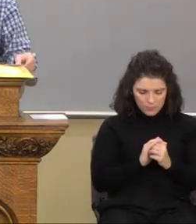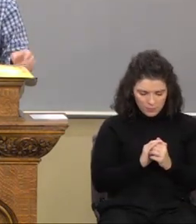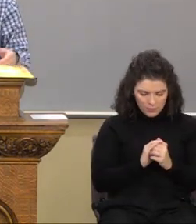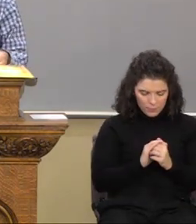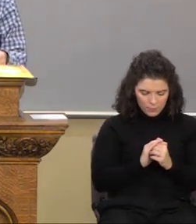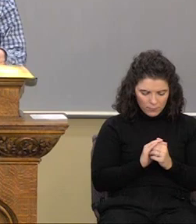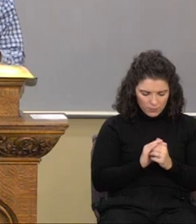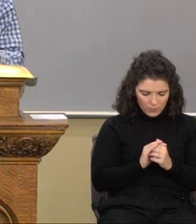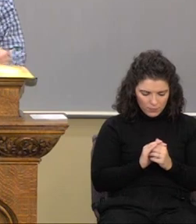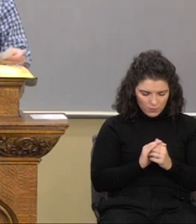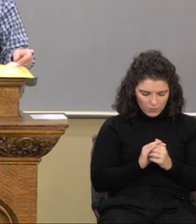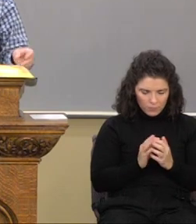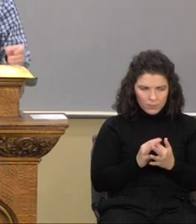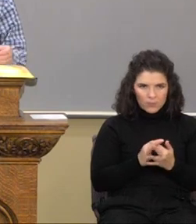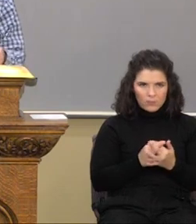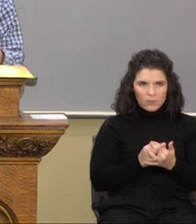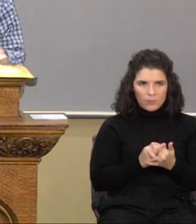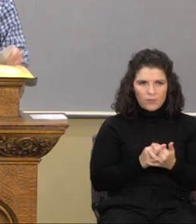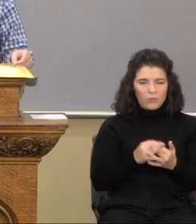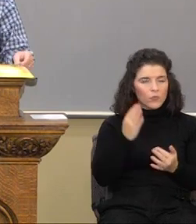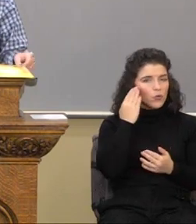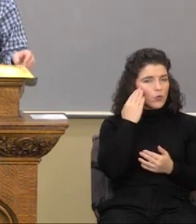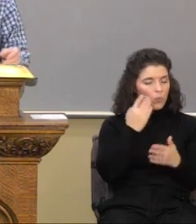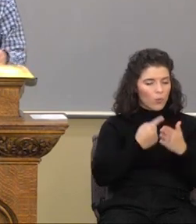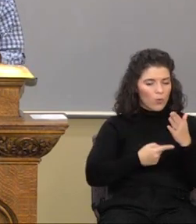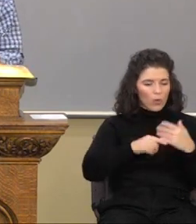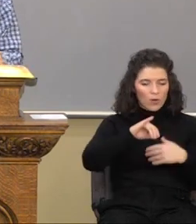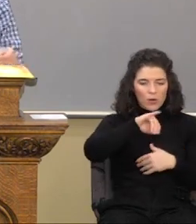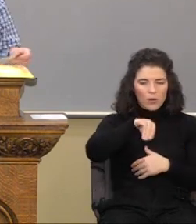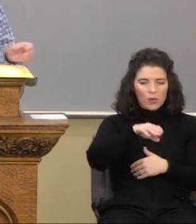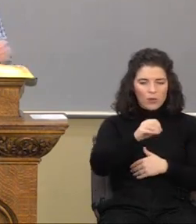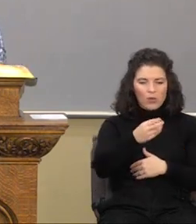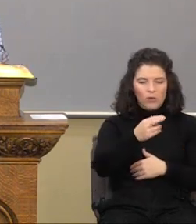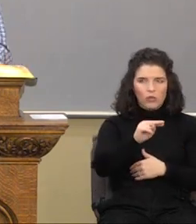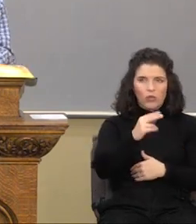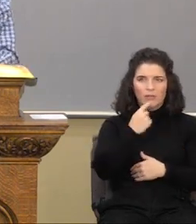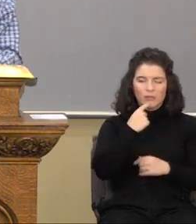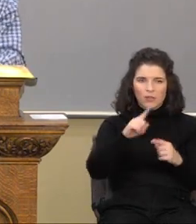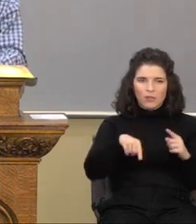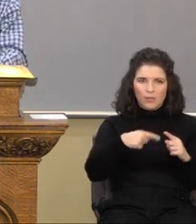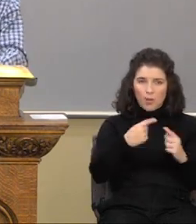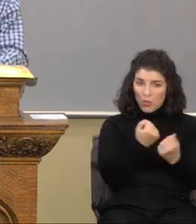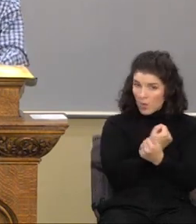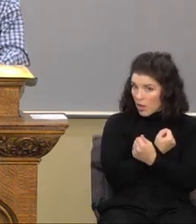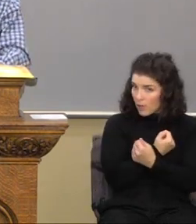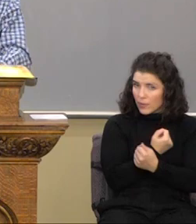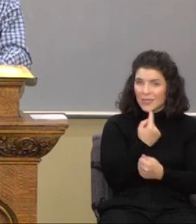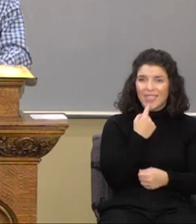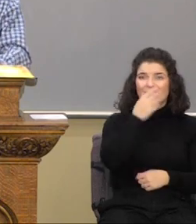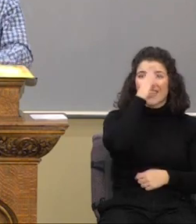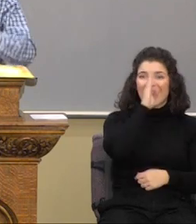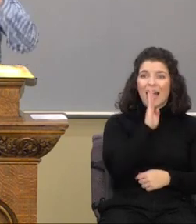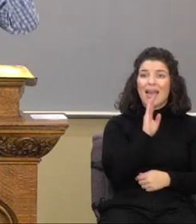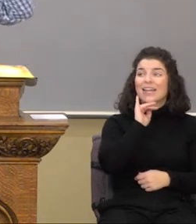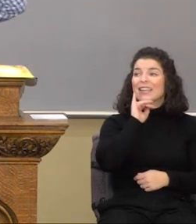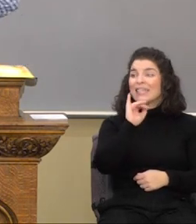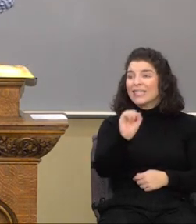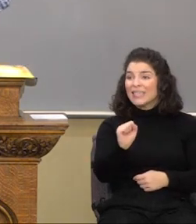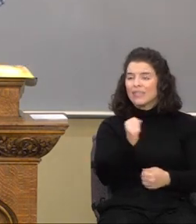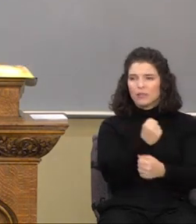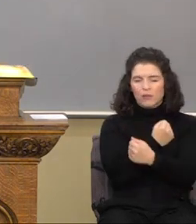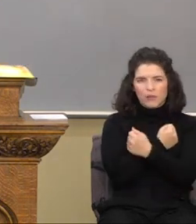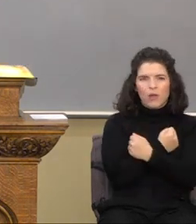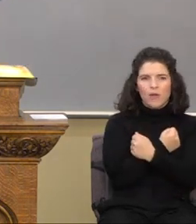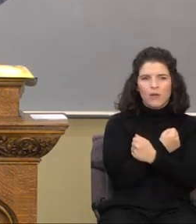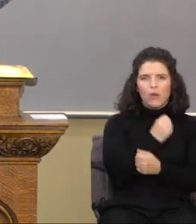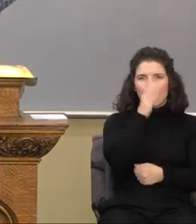John chapter 4, you know what he says about love? He says, God is love. So God